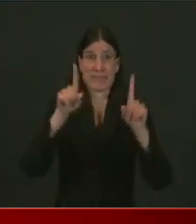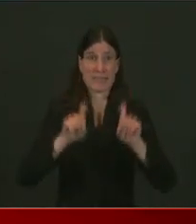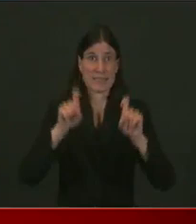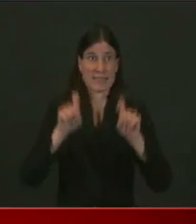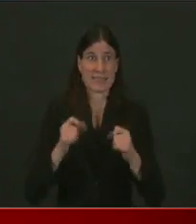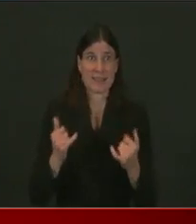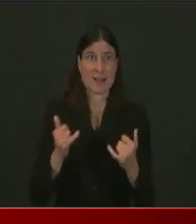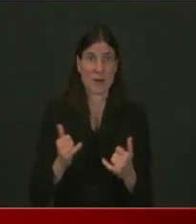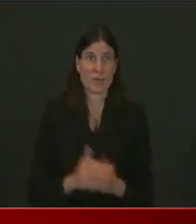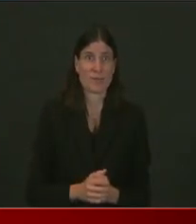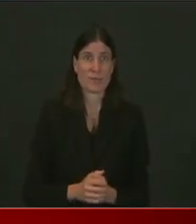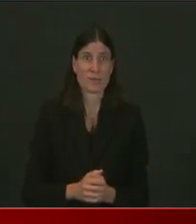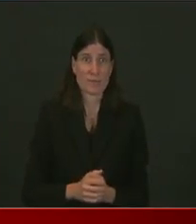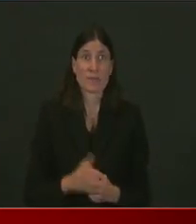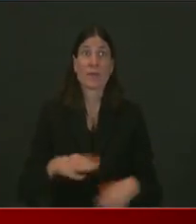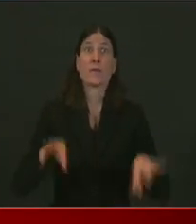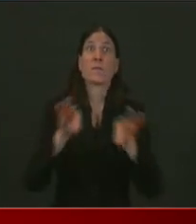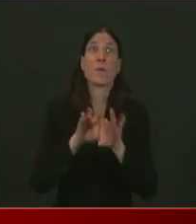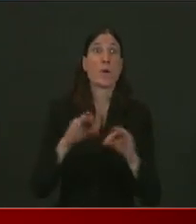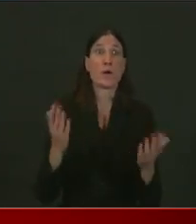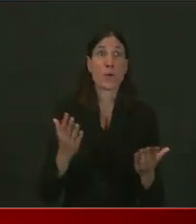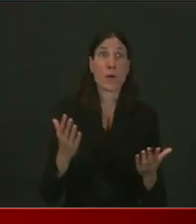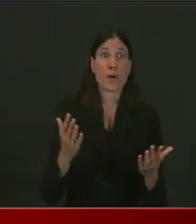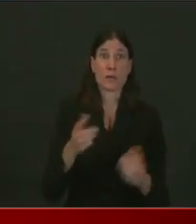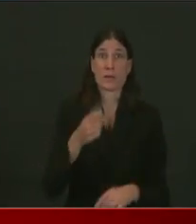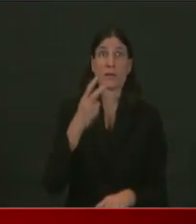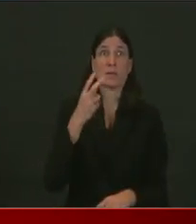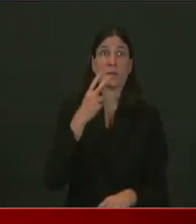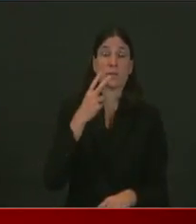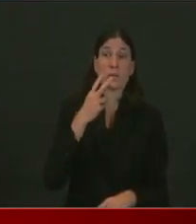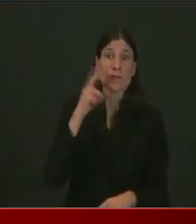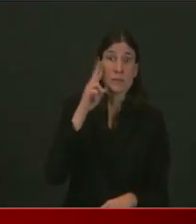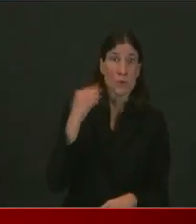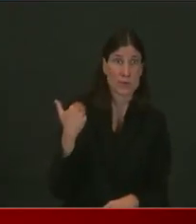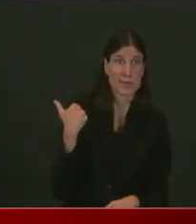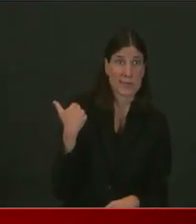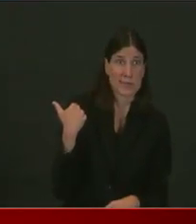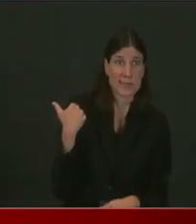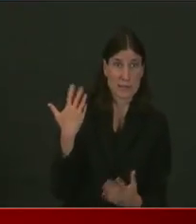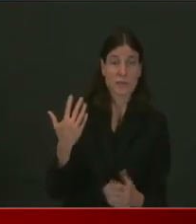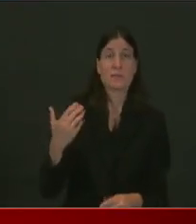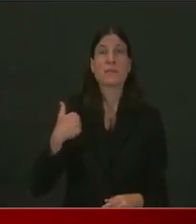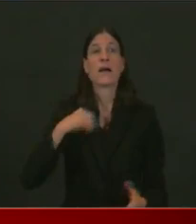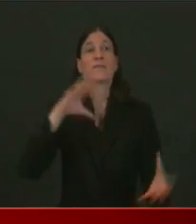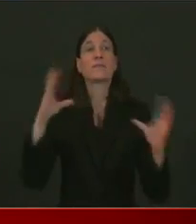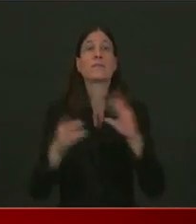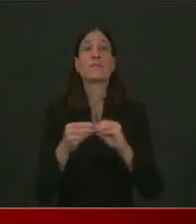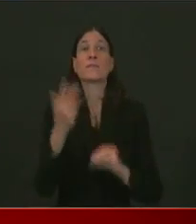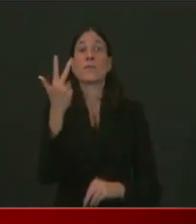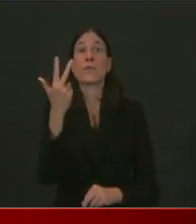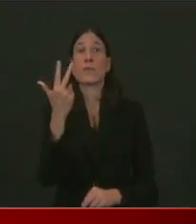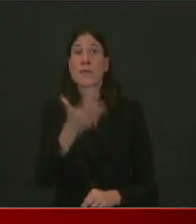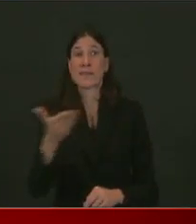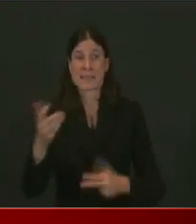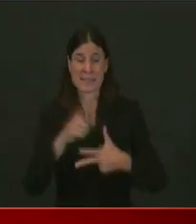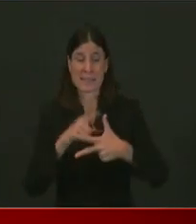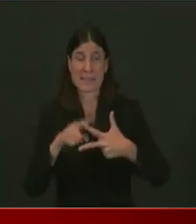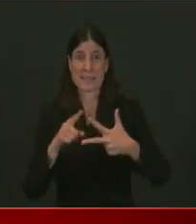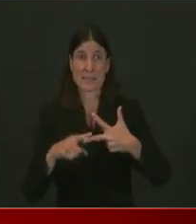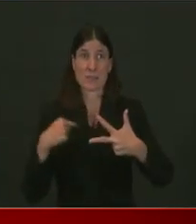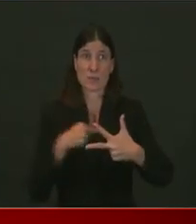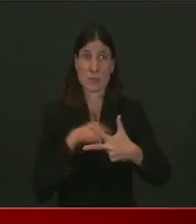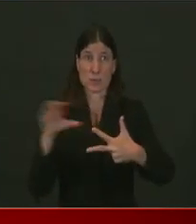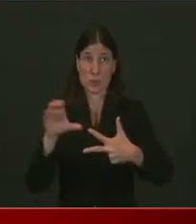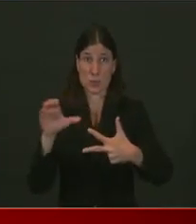a few days ago, earlier this week, I talked about our three-part approach to testing. We call it SOS.